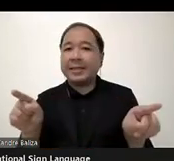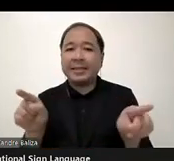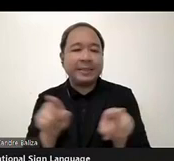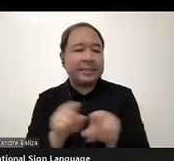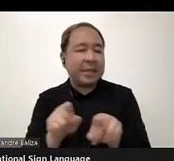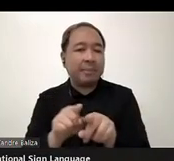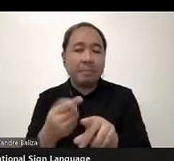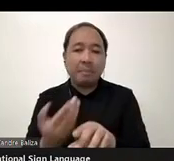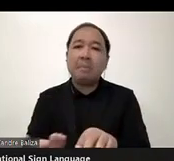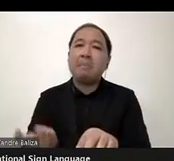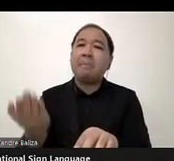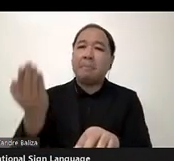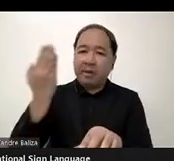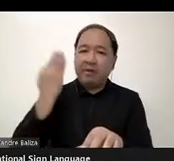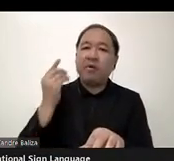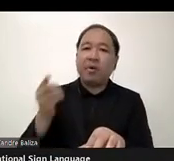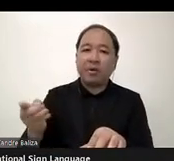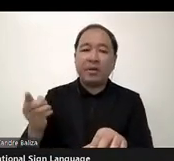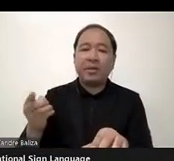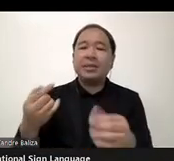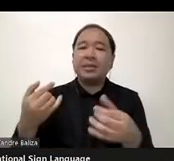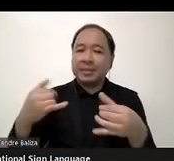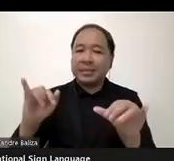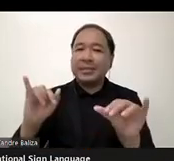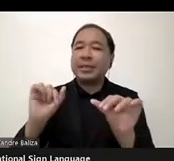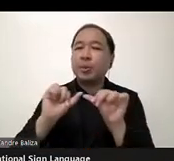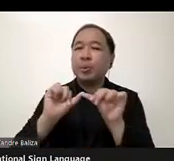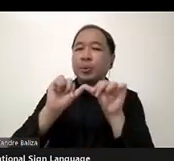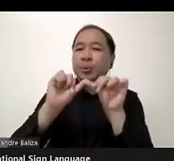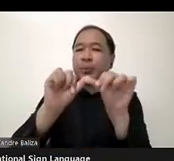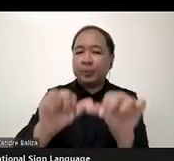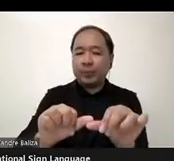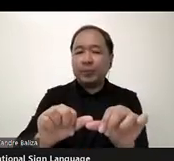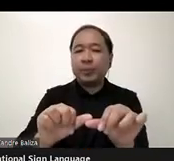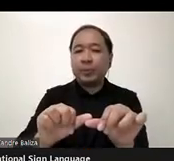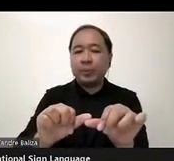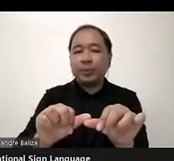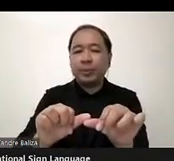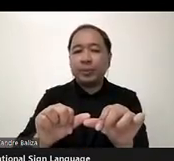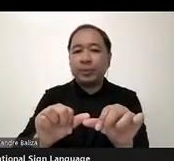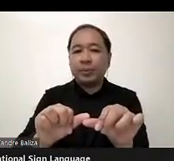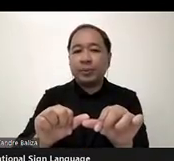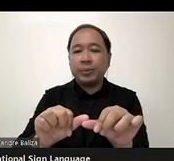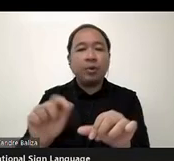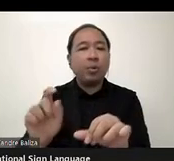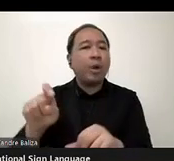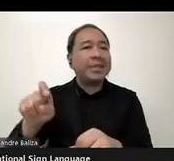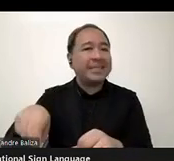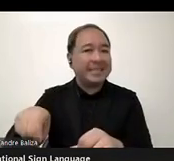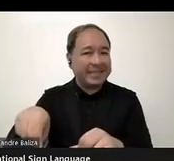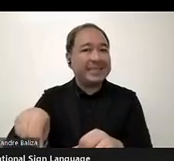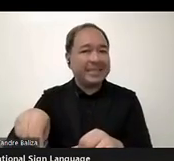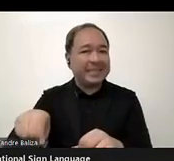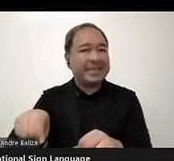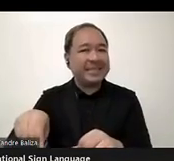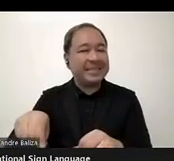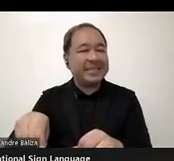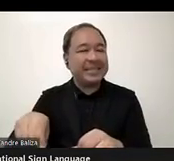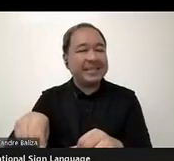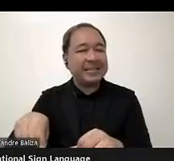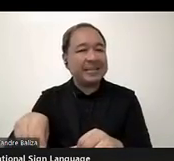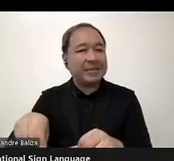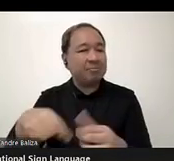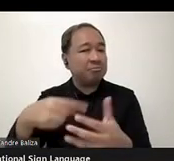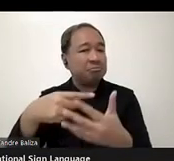There, there are still, we, what we need to do. So, uh, do you have